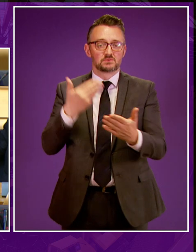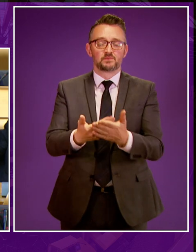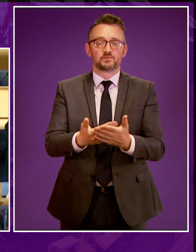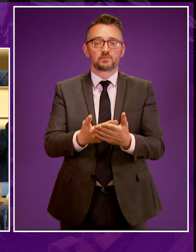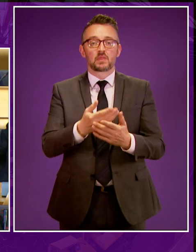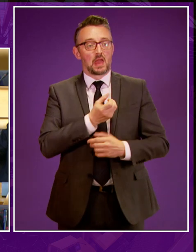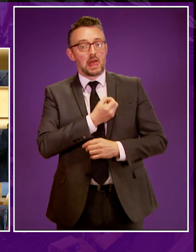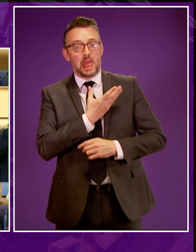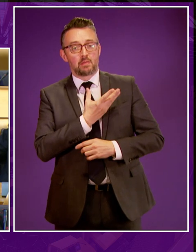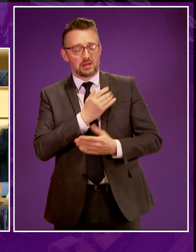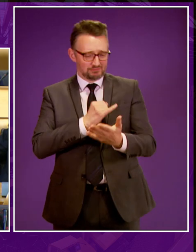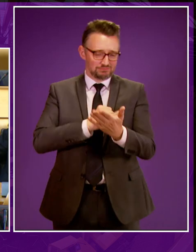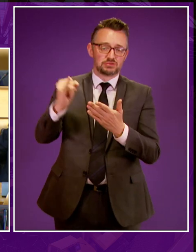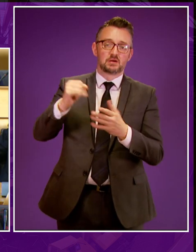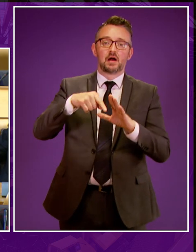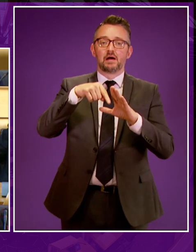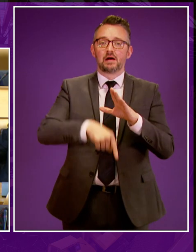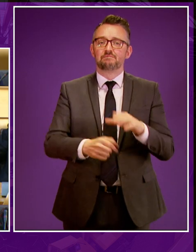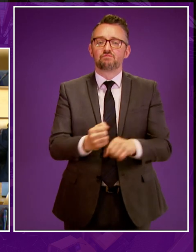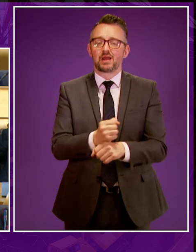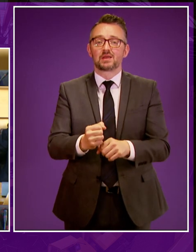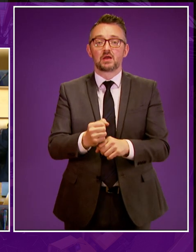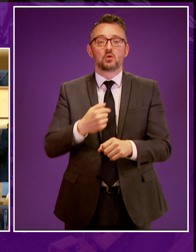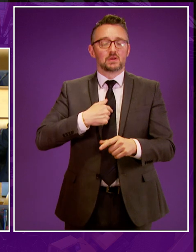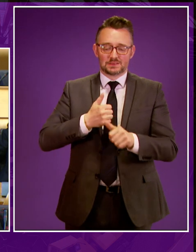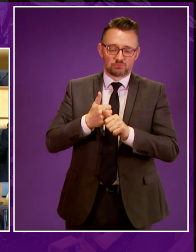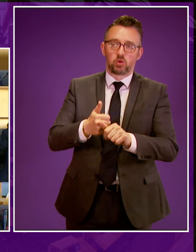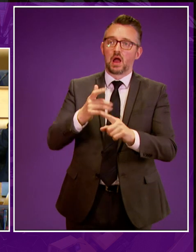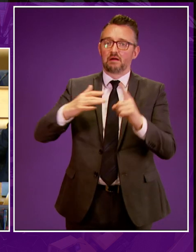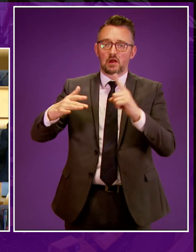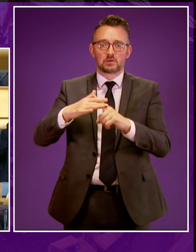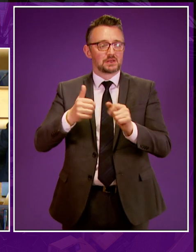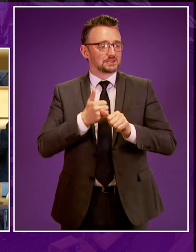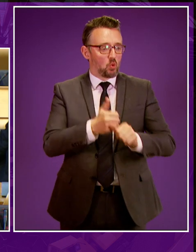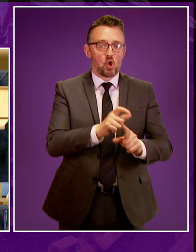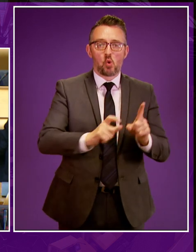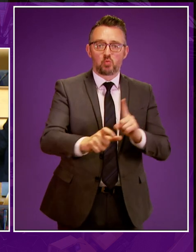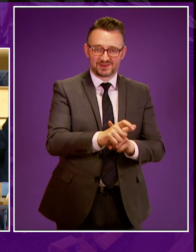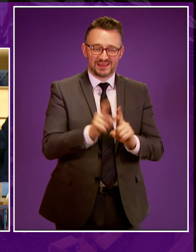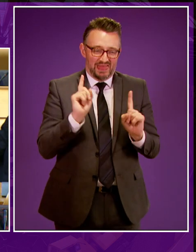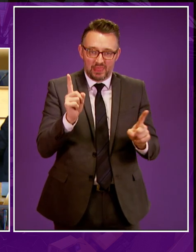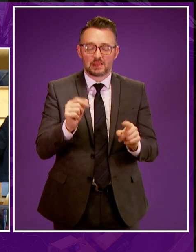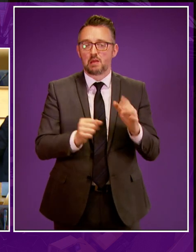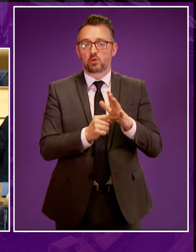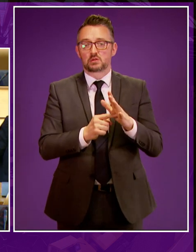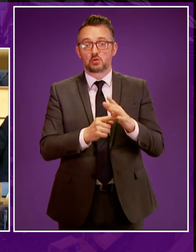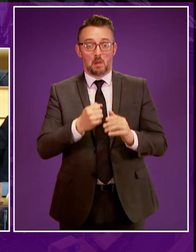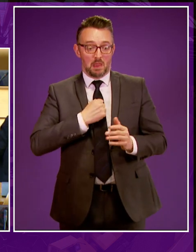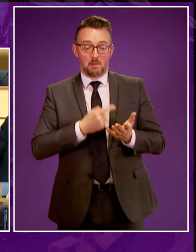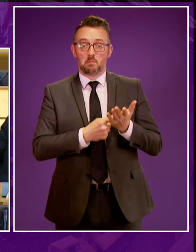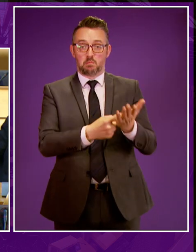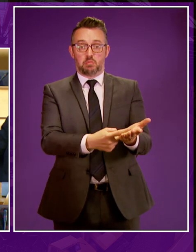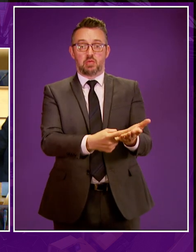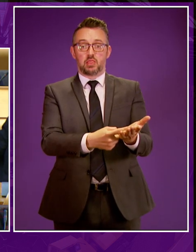unrelenting voice against fracking for well over a year, speaking in defence of our environment and communities. And it has been the pressure of my bill,